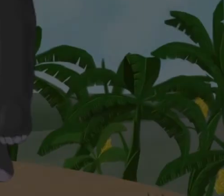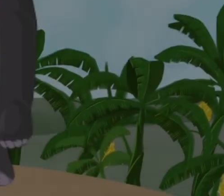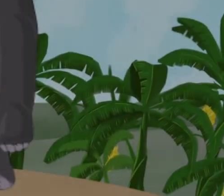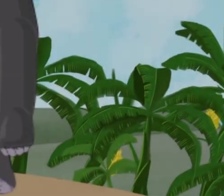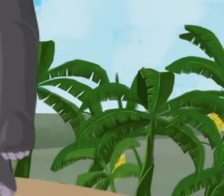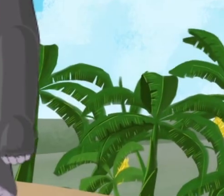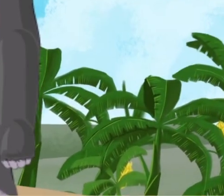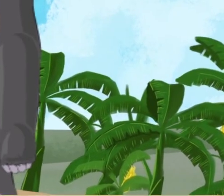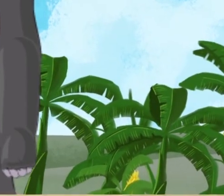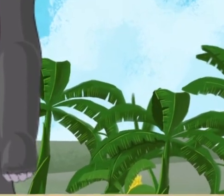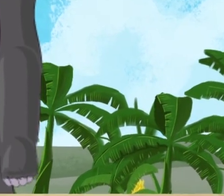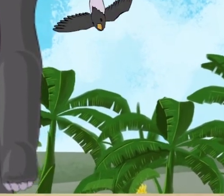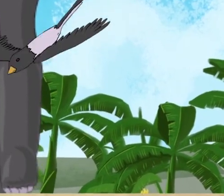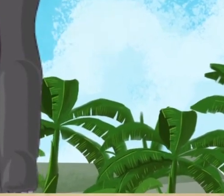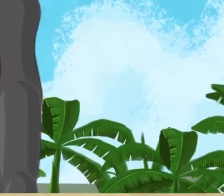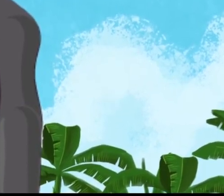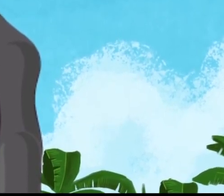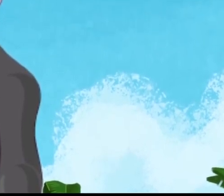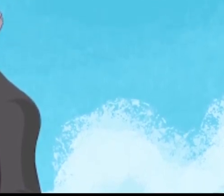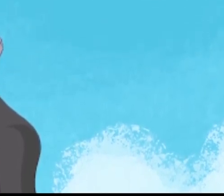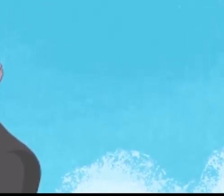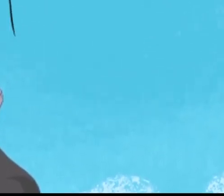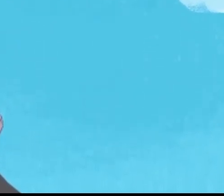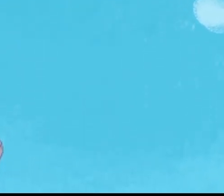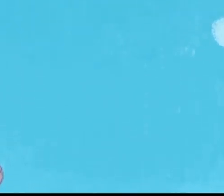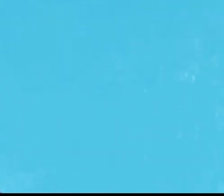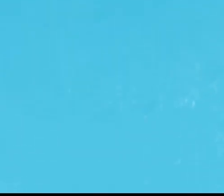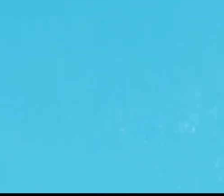We are happy every time time